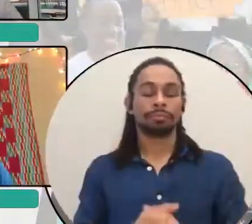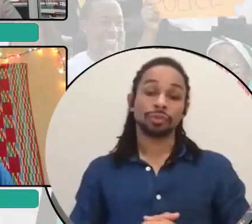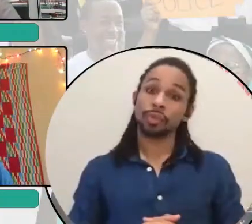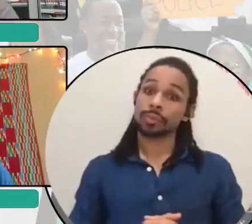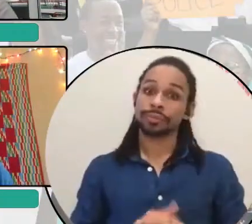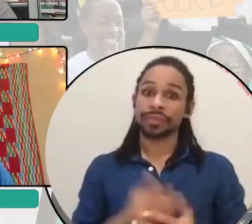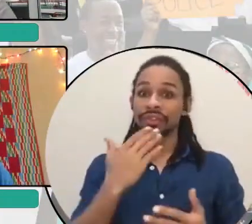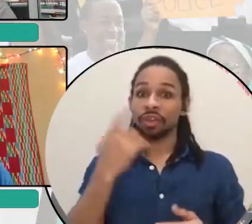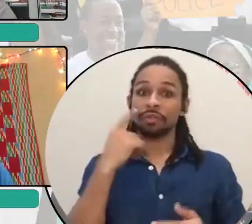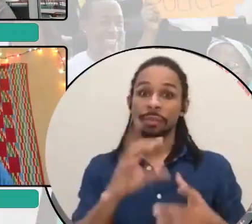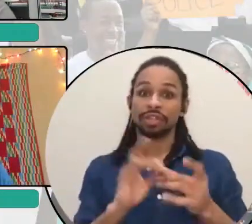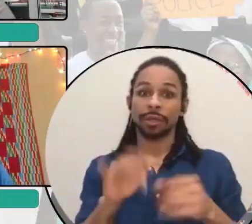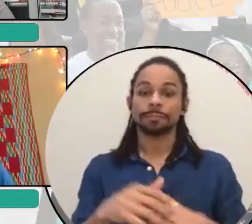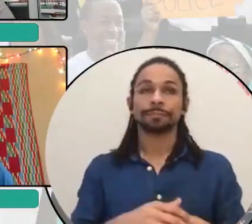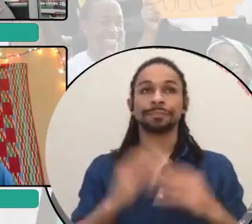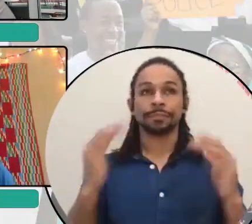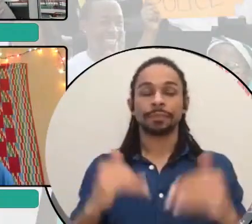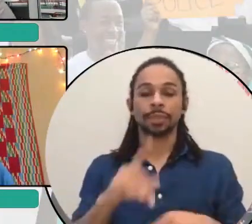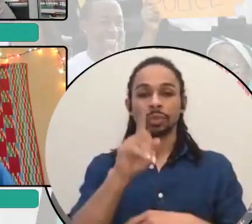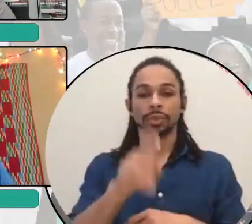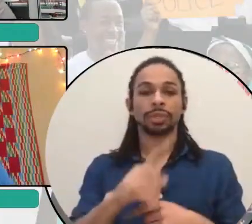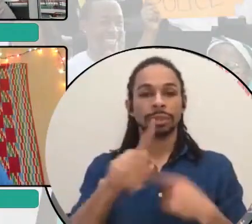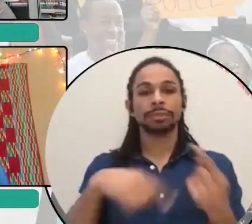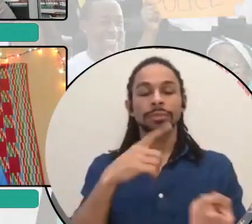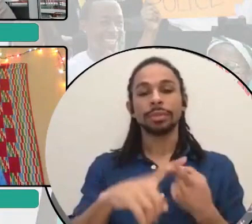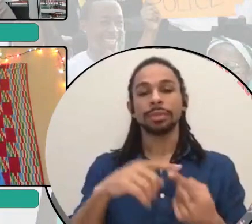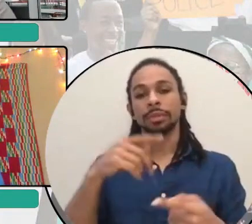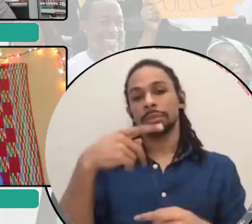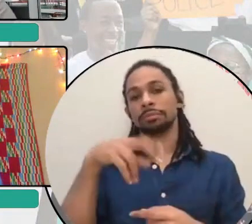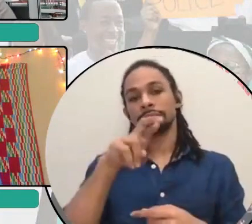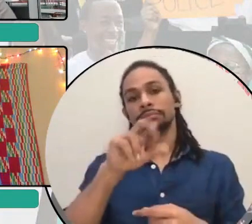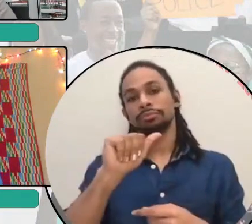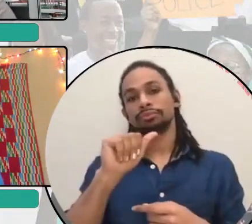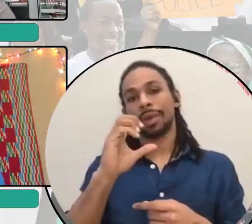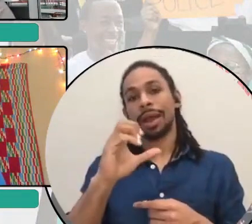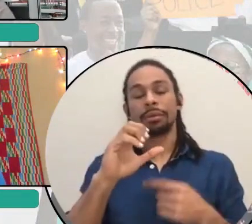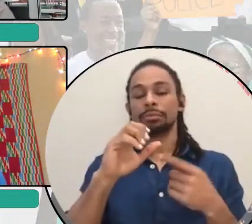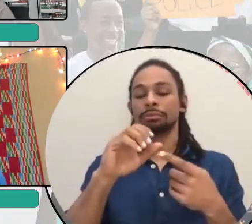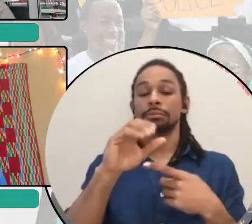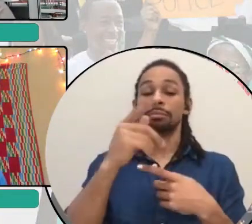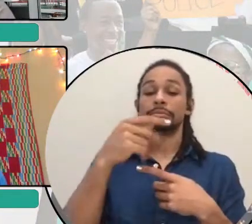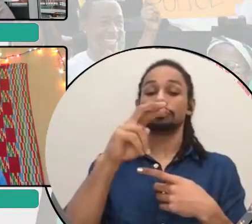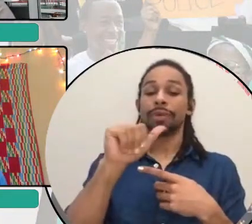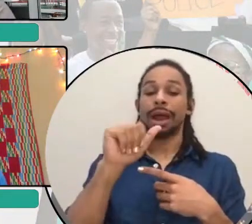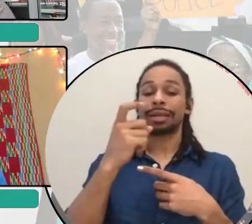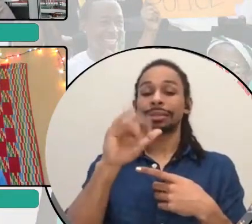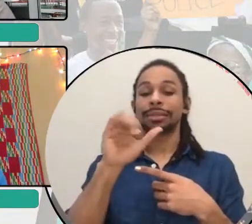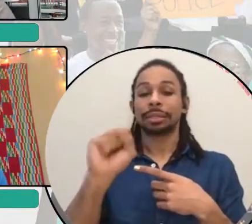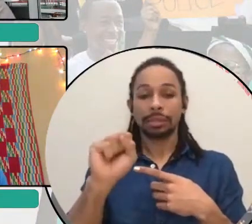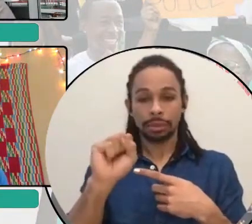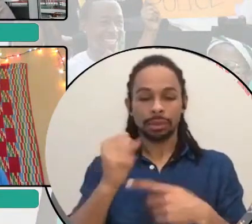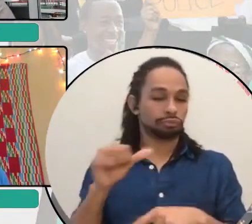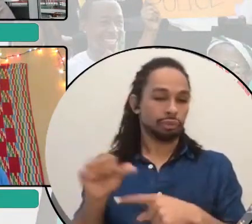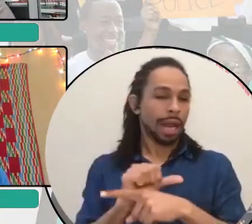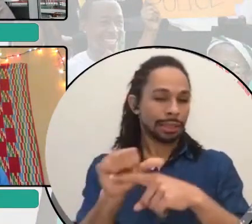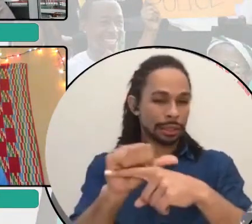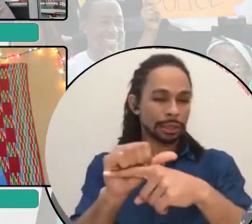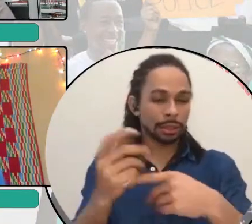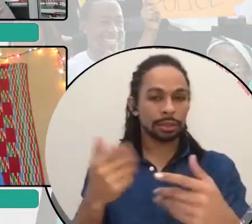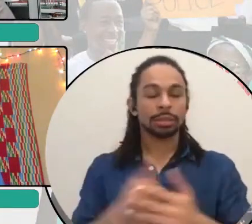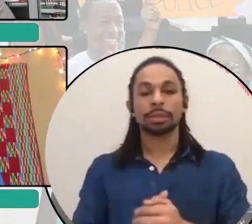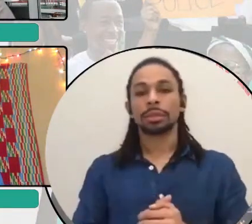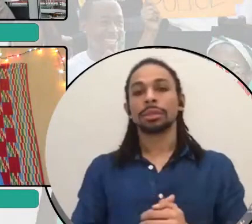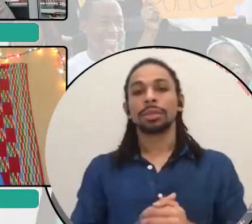question is about praxis. Okay. And so what are people doing that is